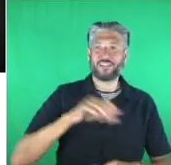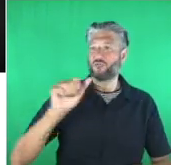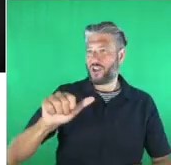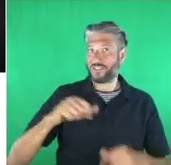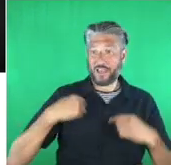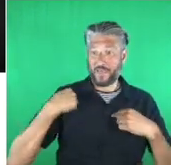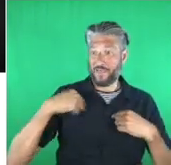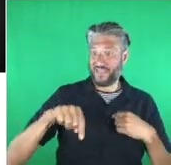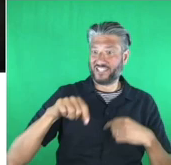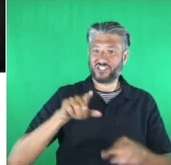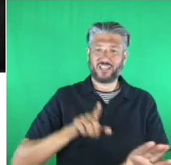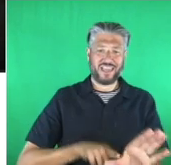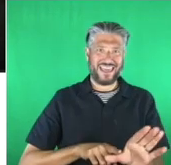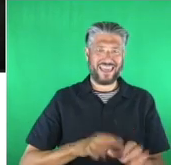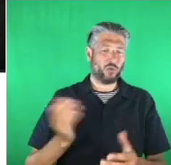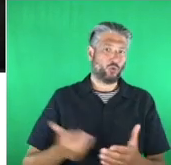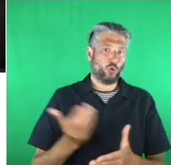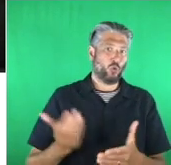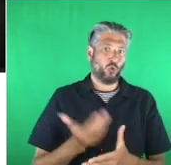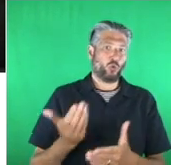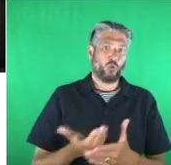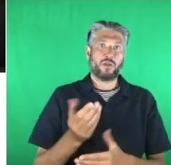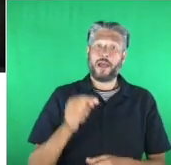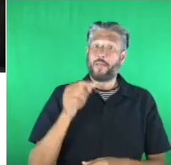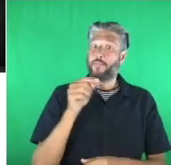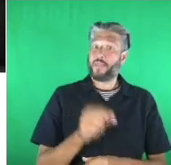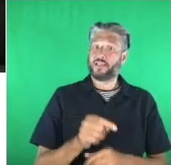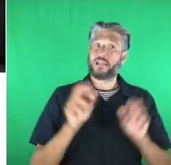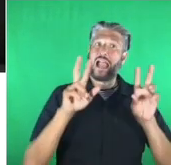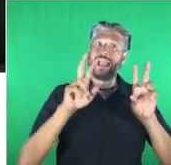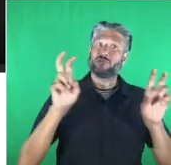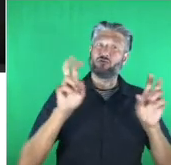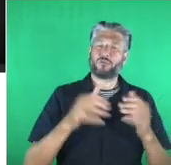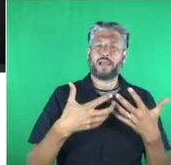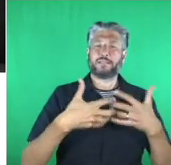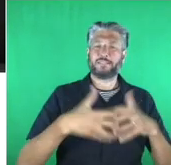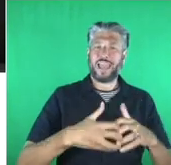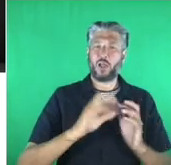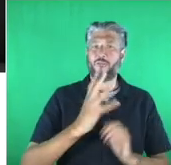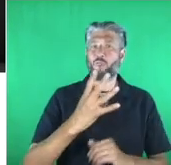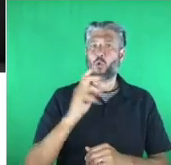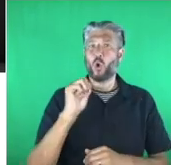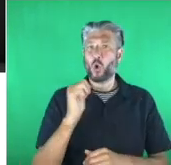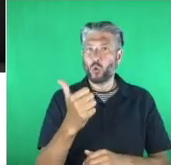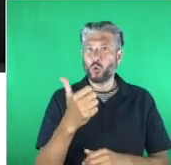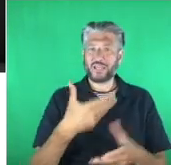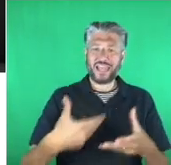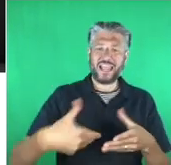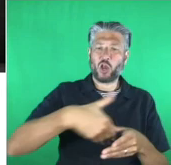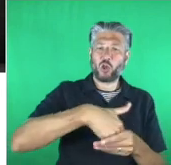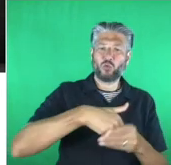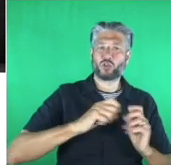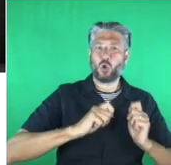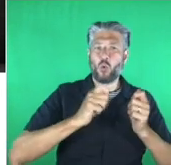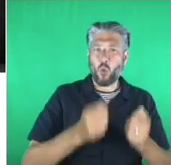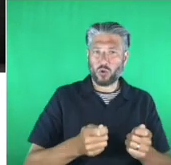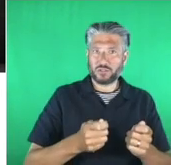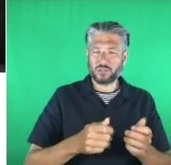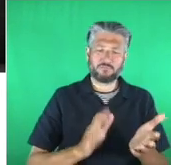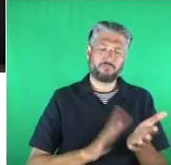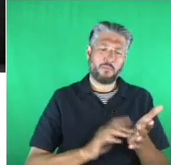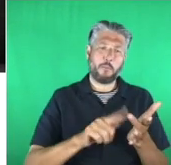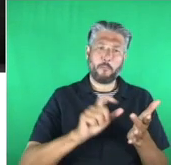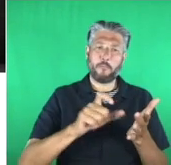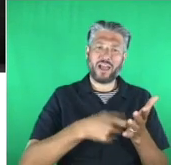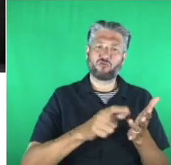chosen by our judges is the Tech for Good Workplace Inclusion Award sponsored by Microsoft. And one of the priorities for an employer is